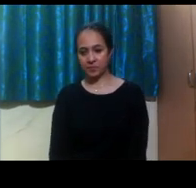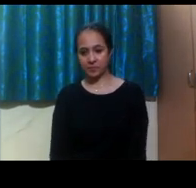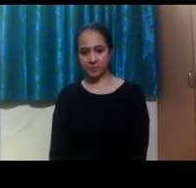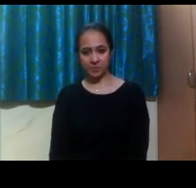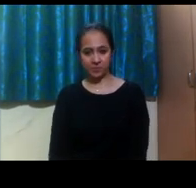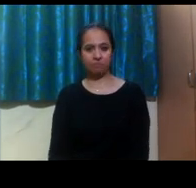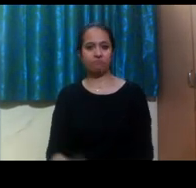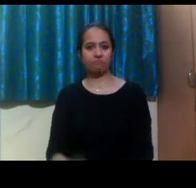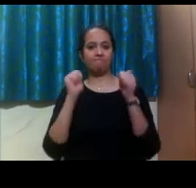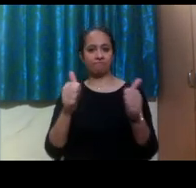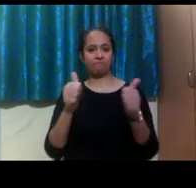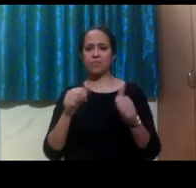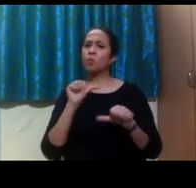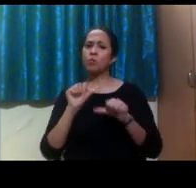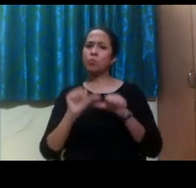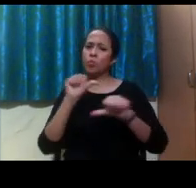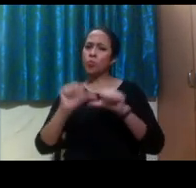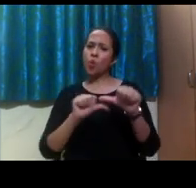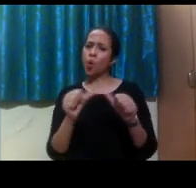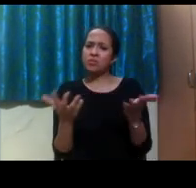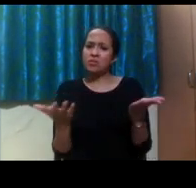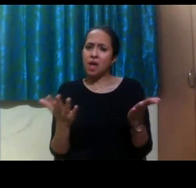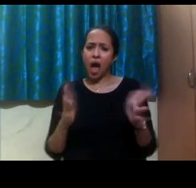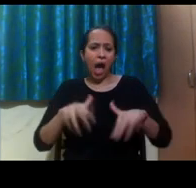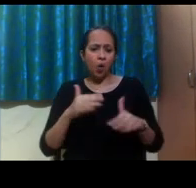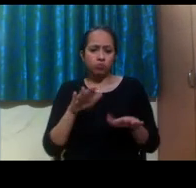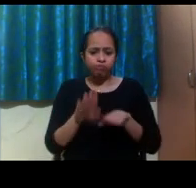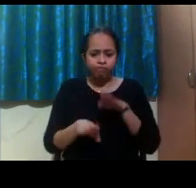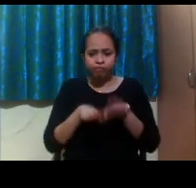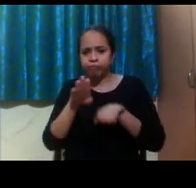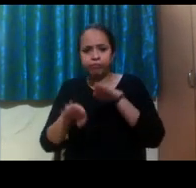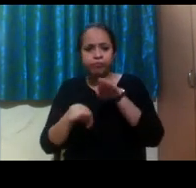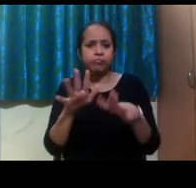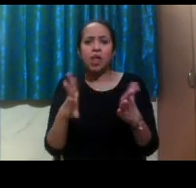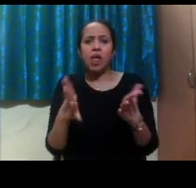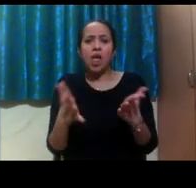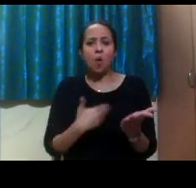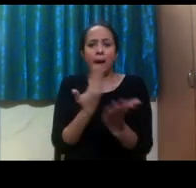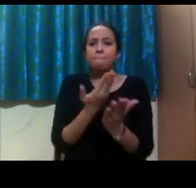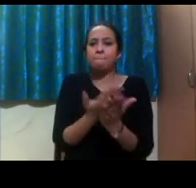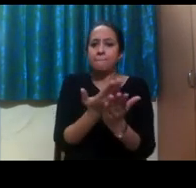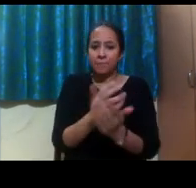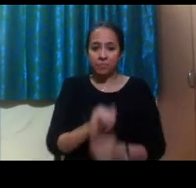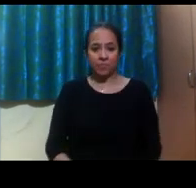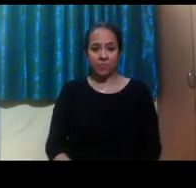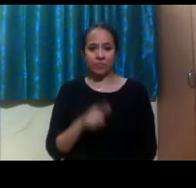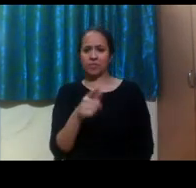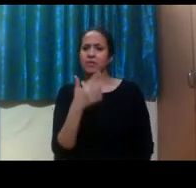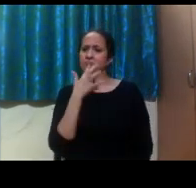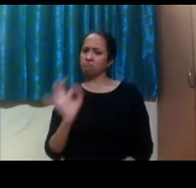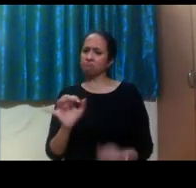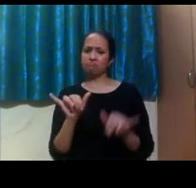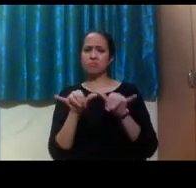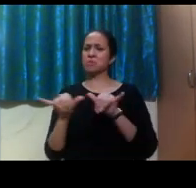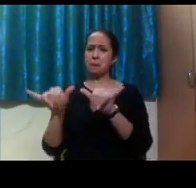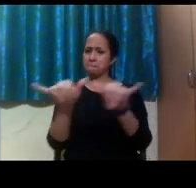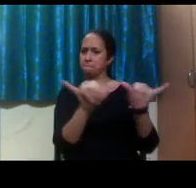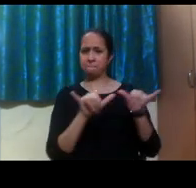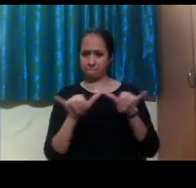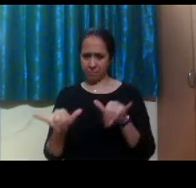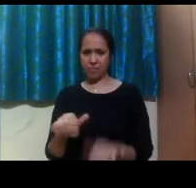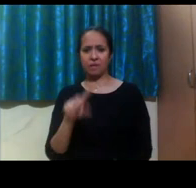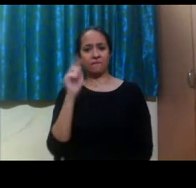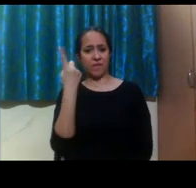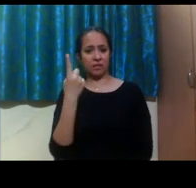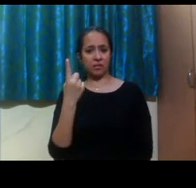All right, so what is the process to receive accommodations at a university? Most of this is pretty standard. So typically, what would happen